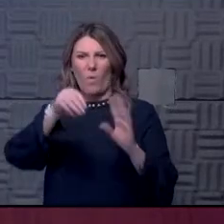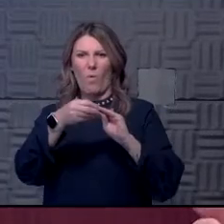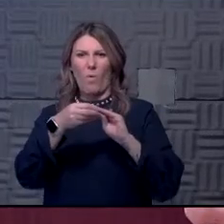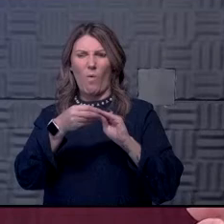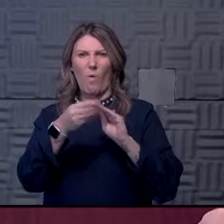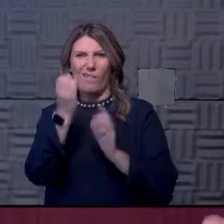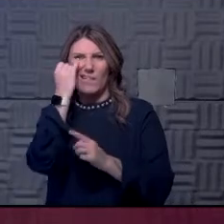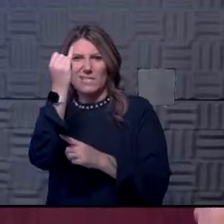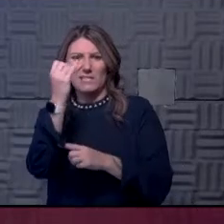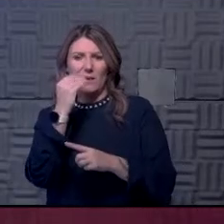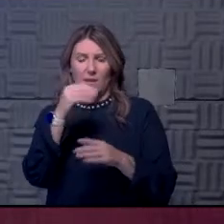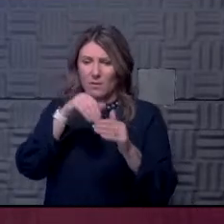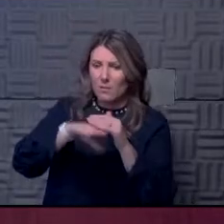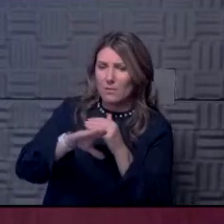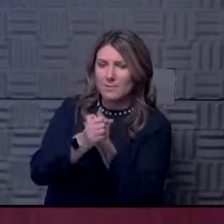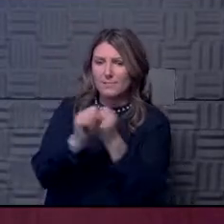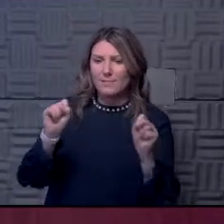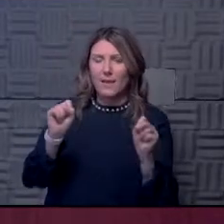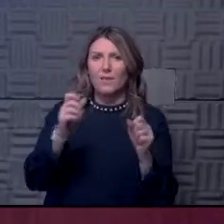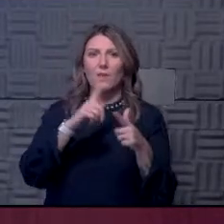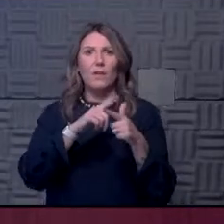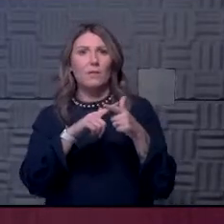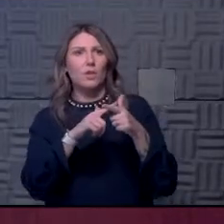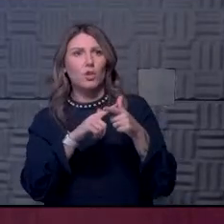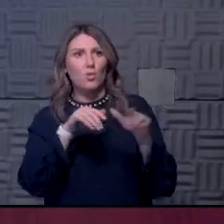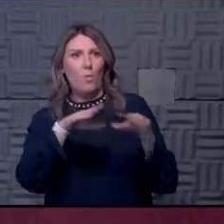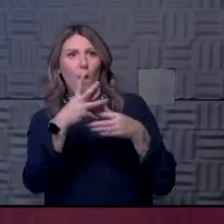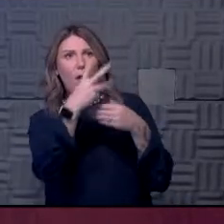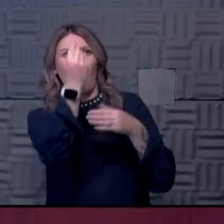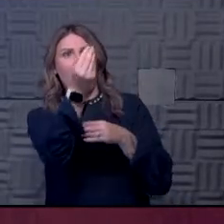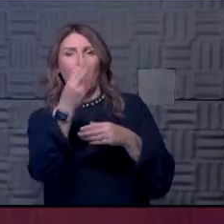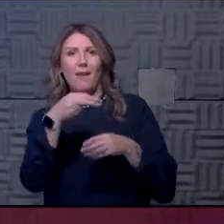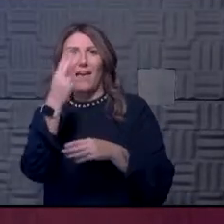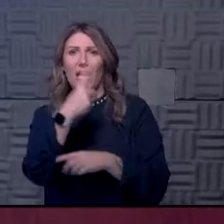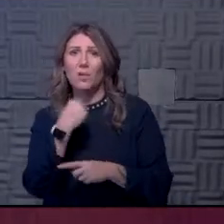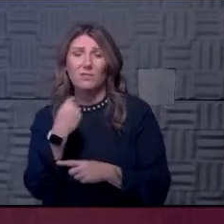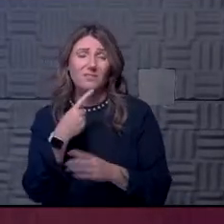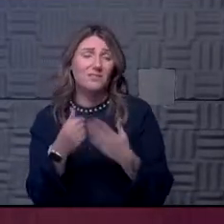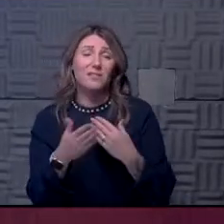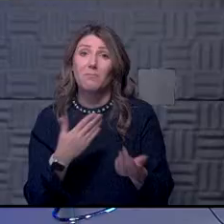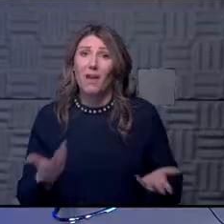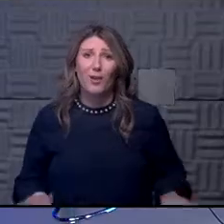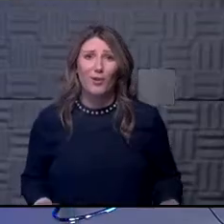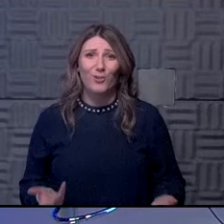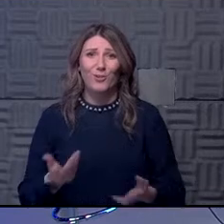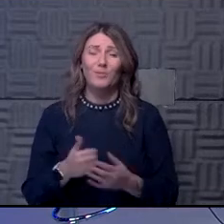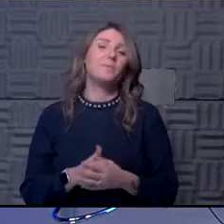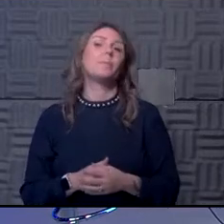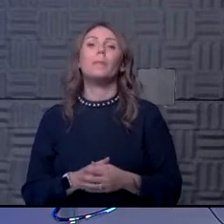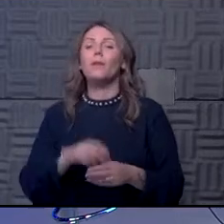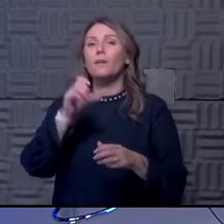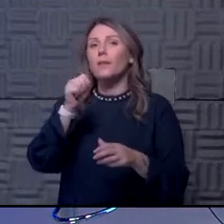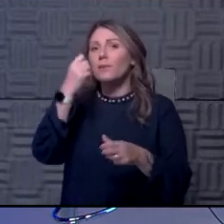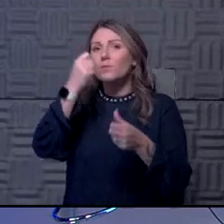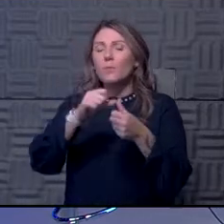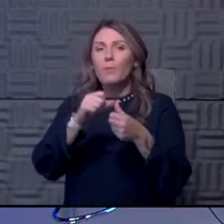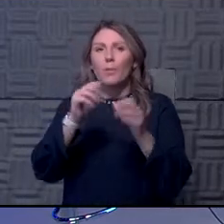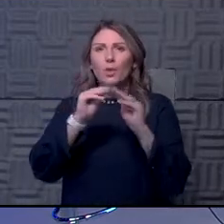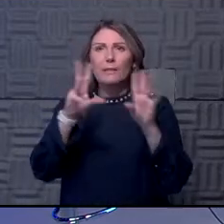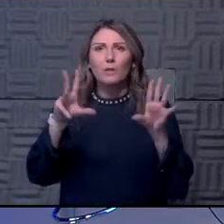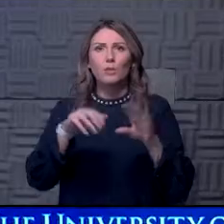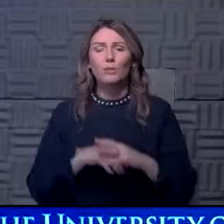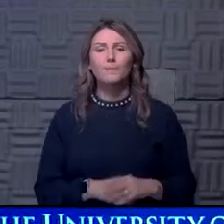so, if you're walking into a safe space and you walk right out into a high-risk environment, it probably doesn't matter very much. Yeah, I remember pretty clearly,